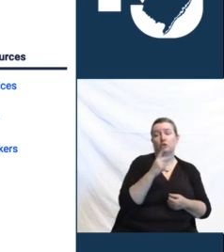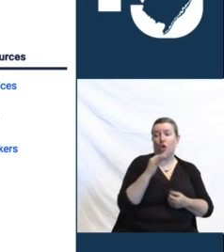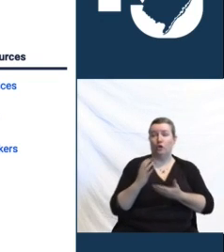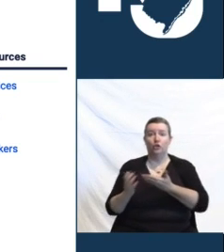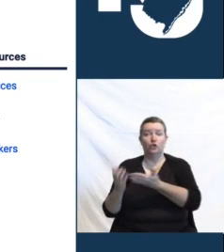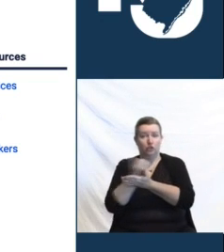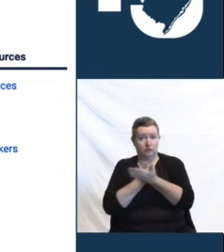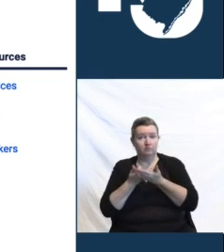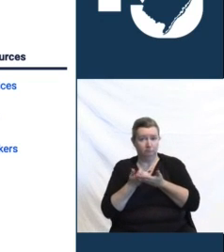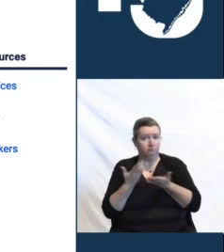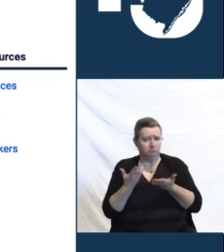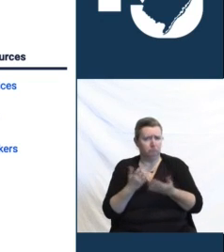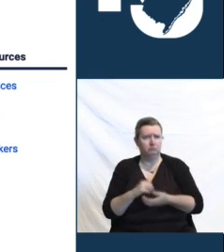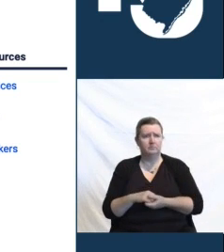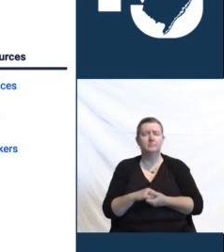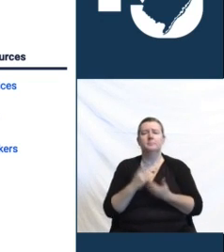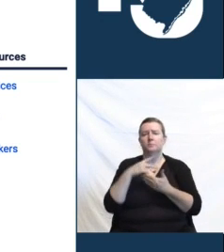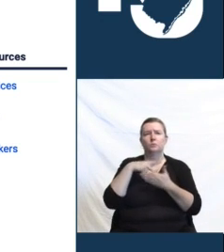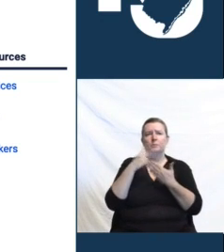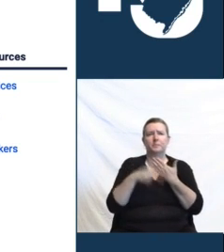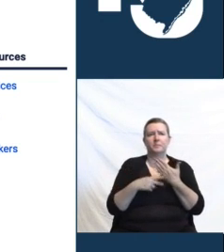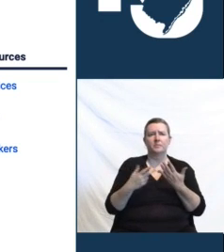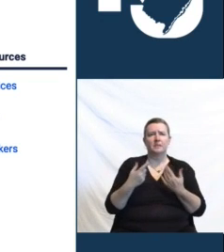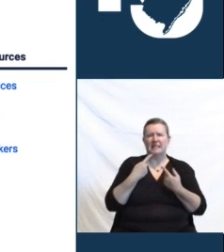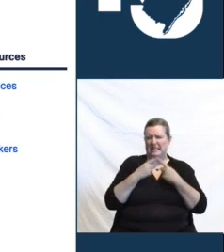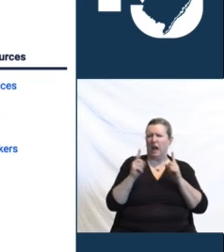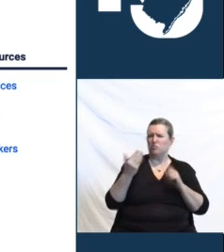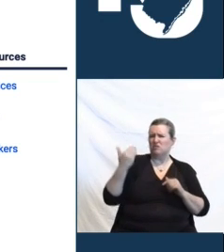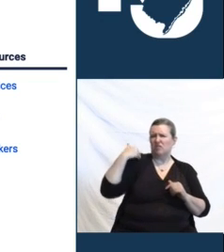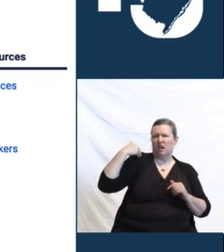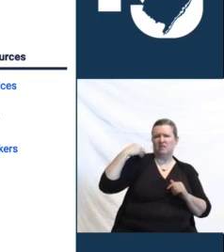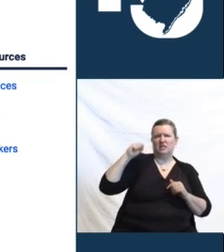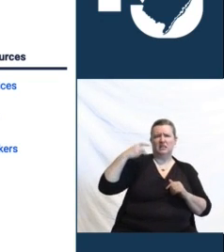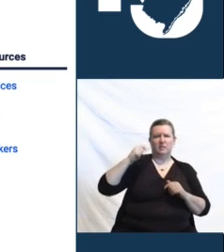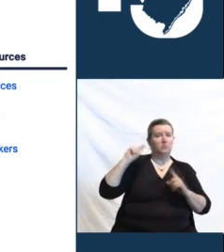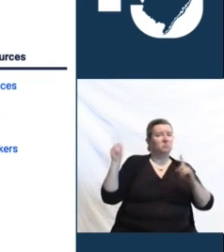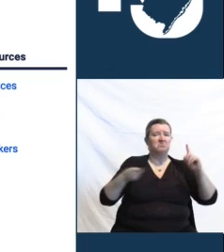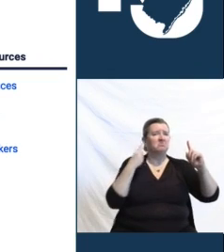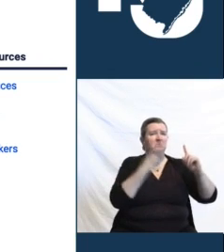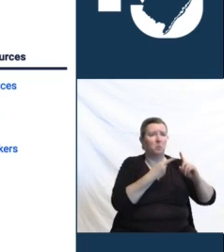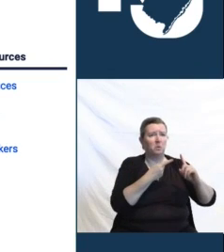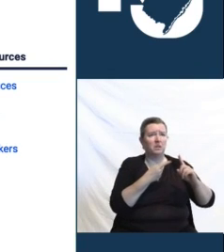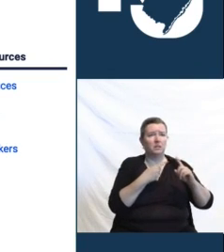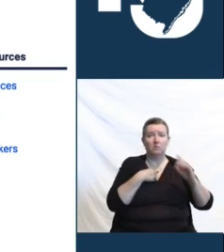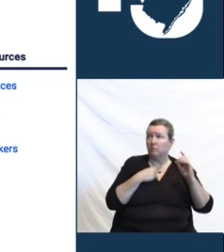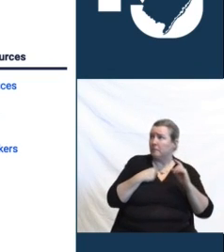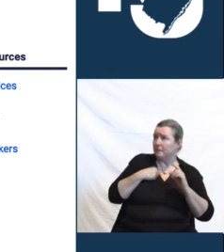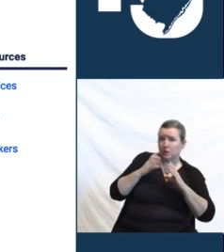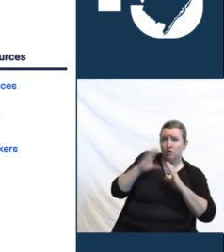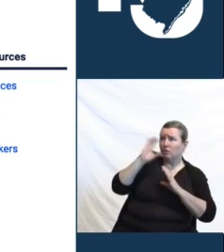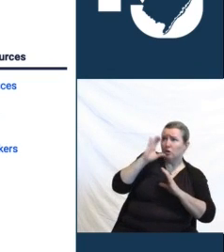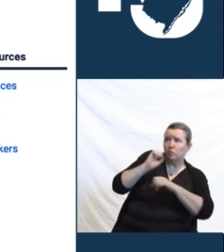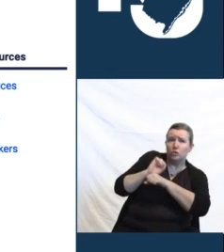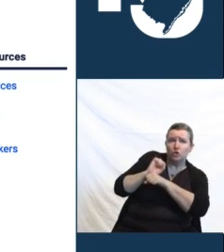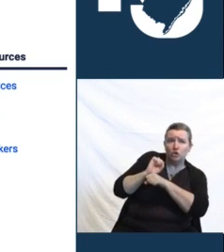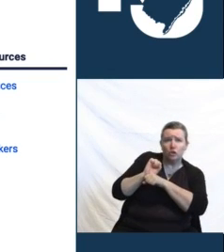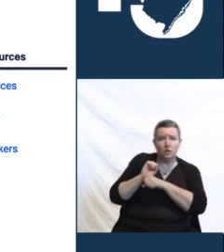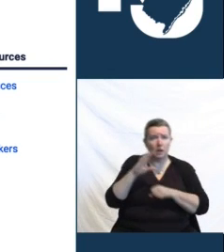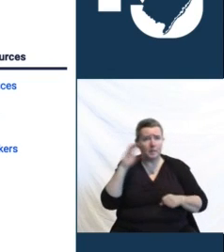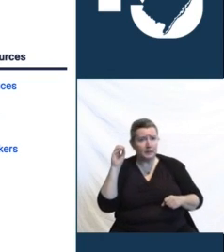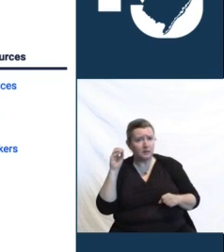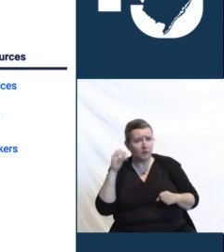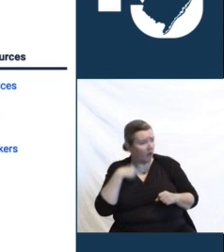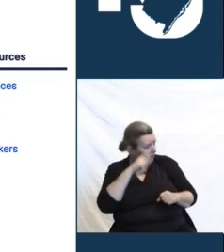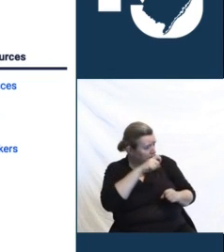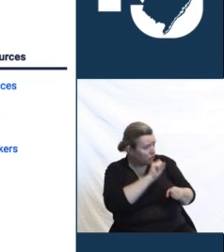And as you recall, Return and Earn helps pair folks looking for work with companies looking for new employees. And in this